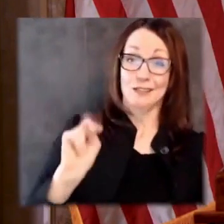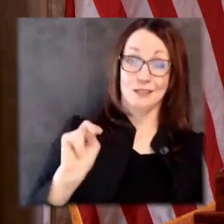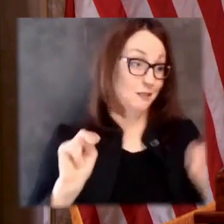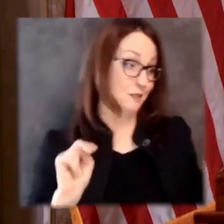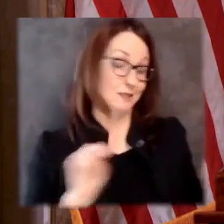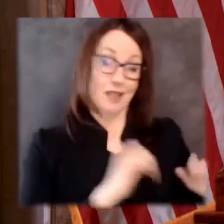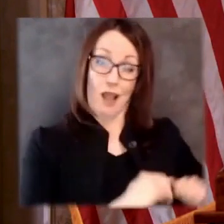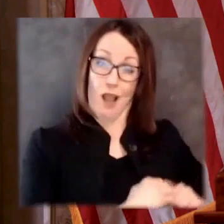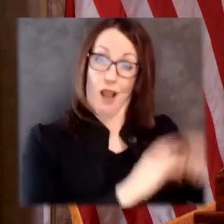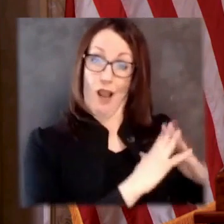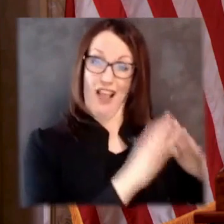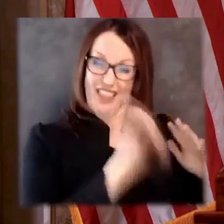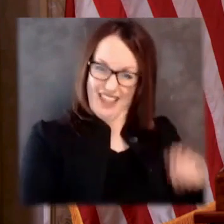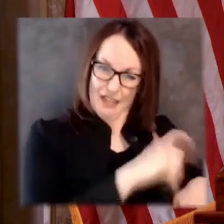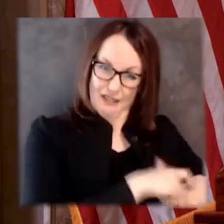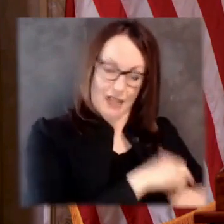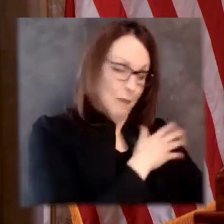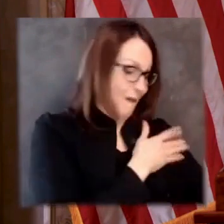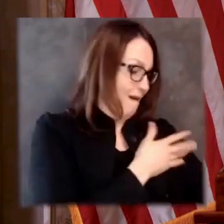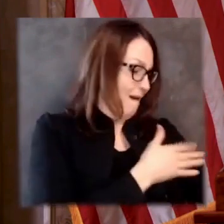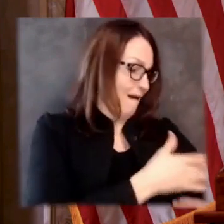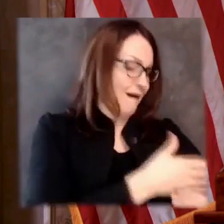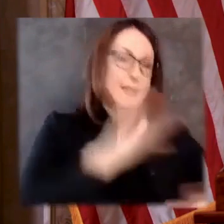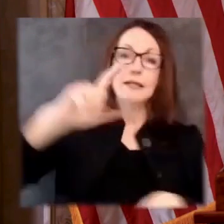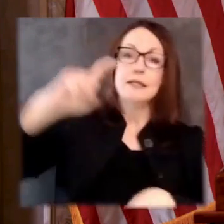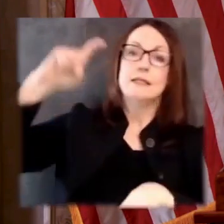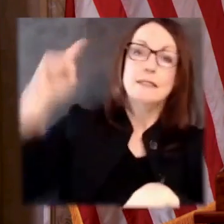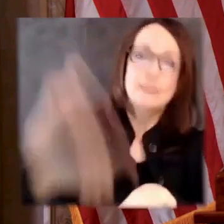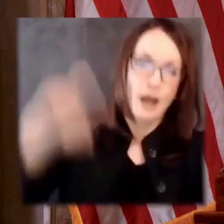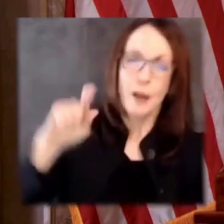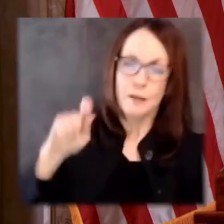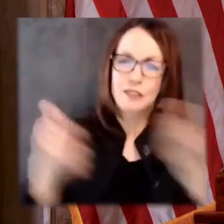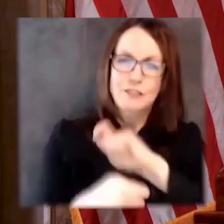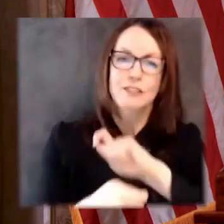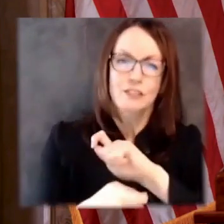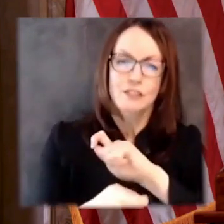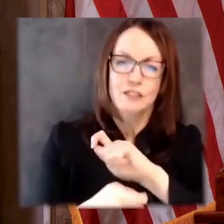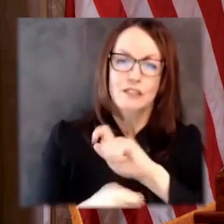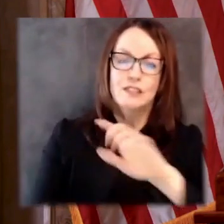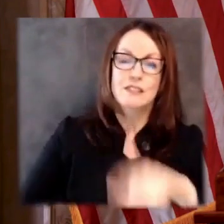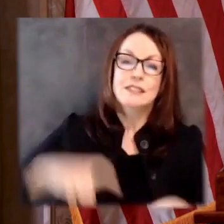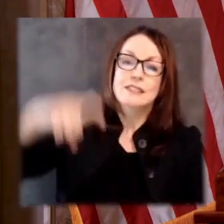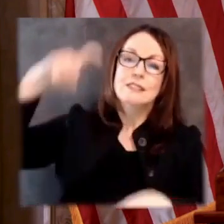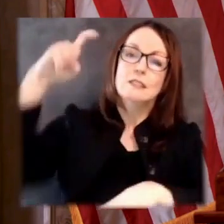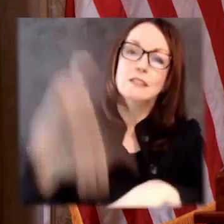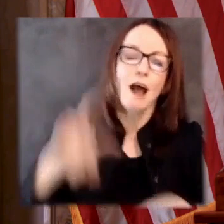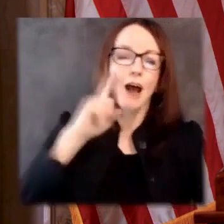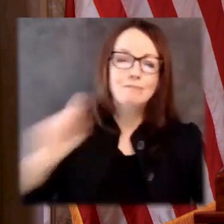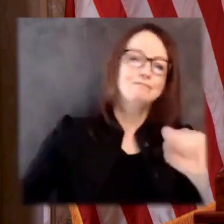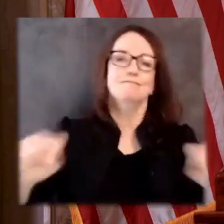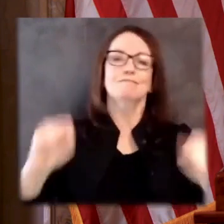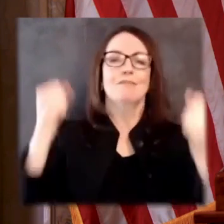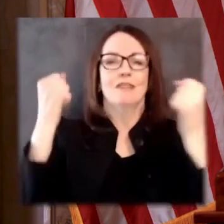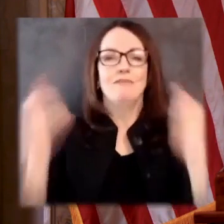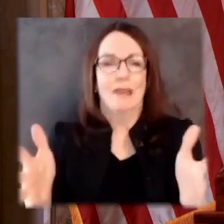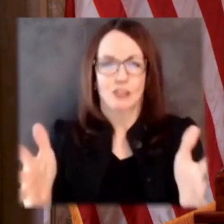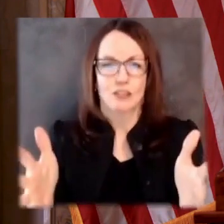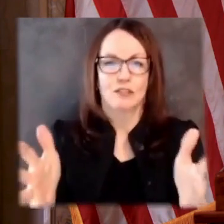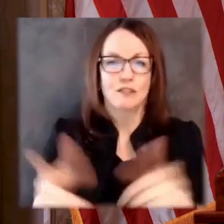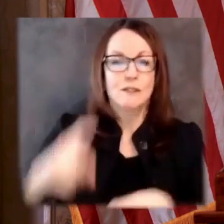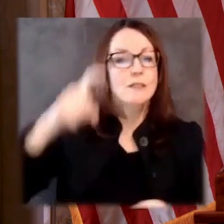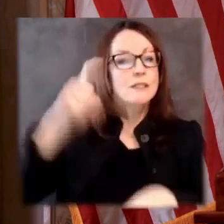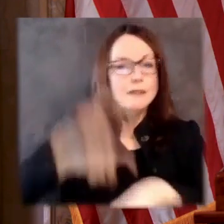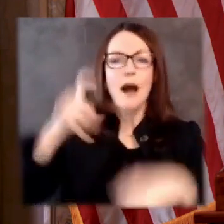This system isn't new, and these problems aren't either. And Republicans and Democrats alike